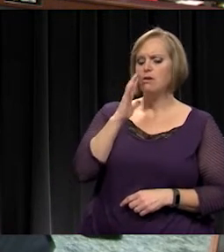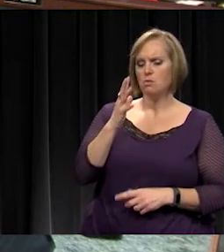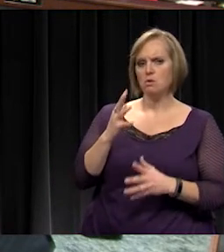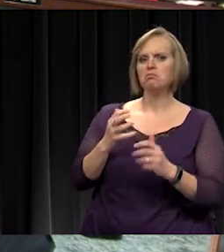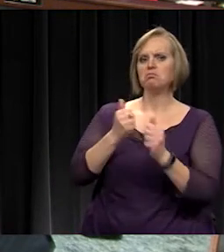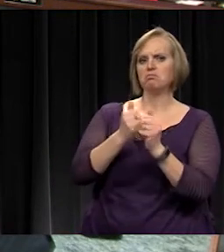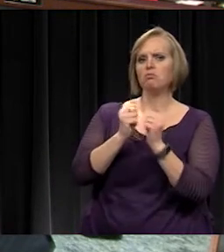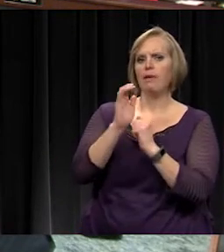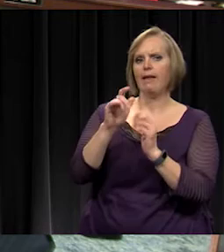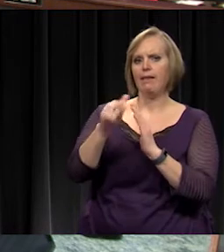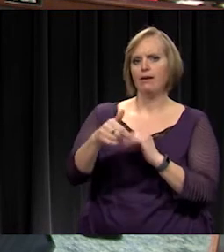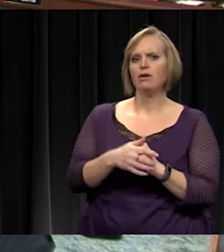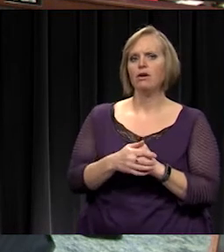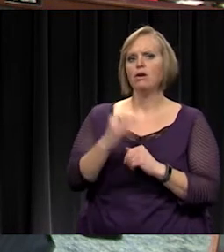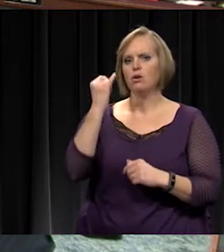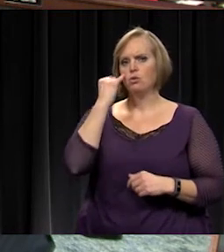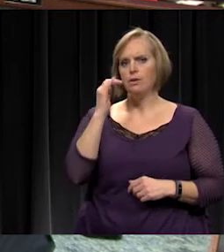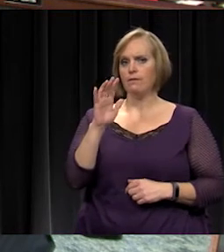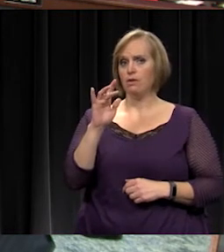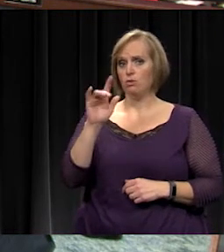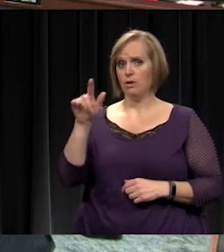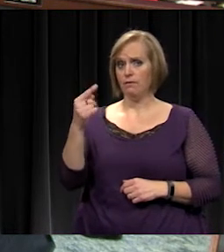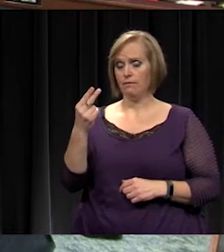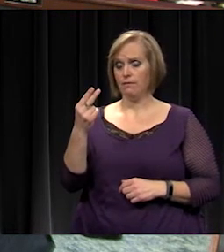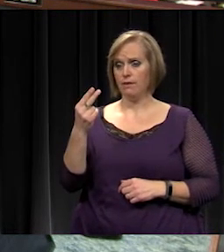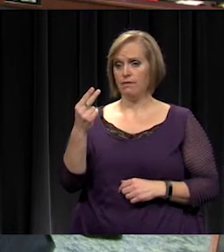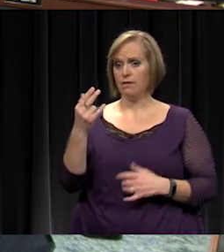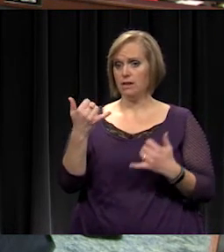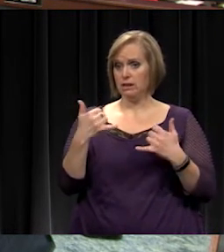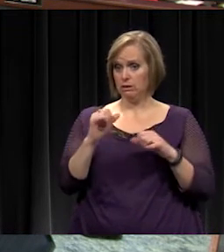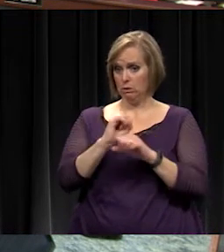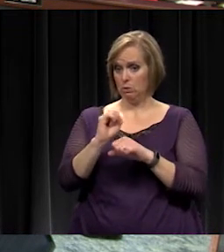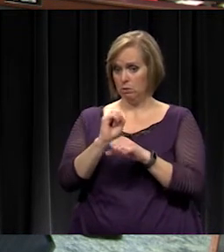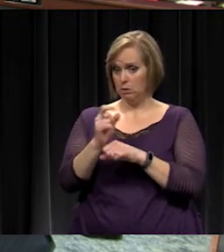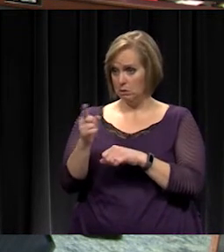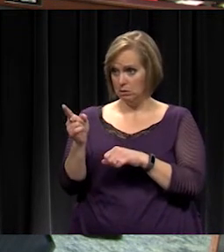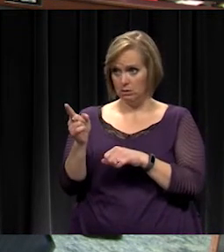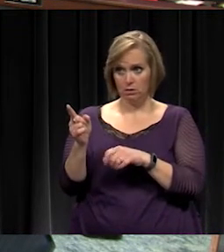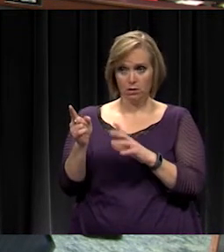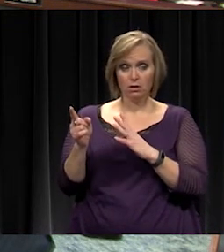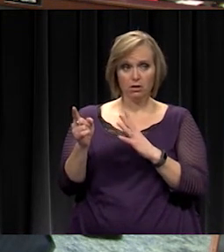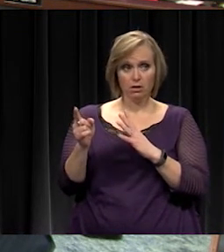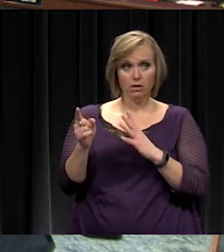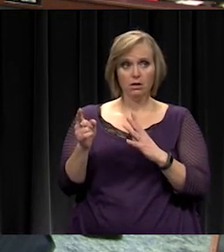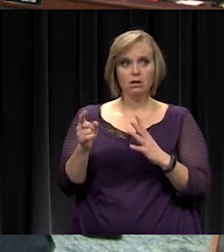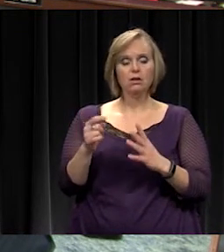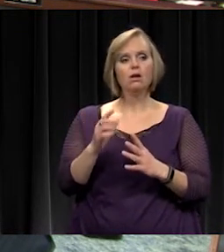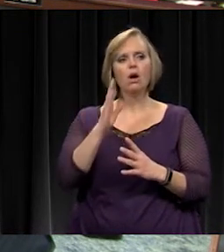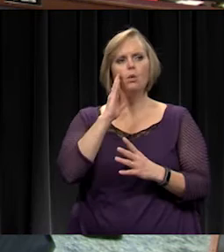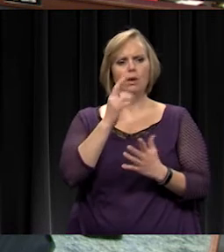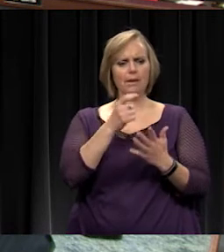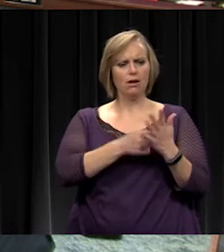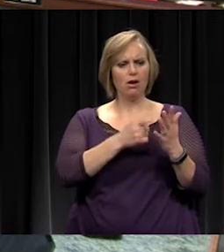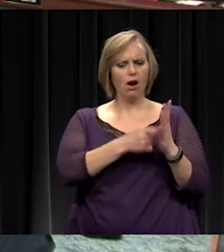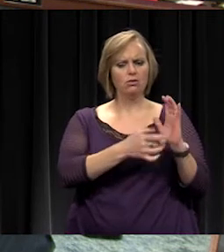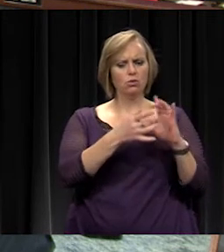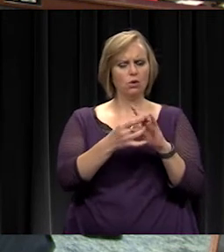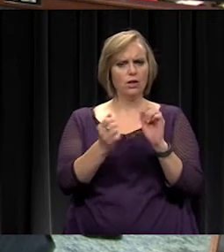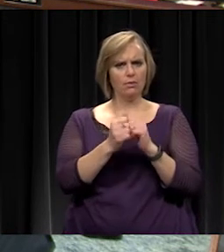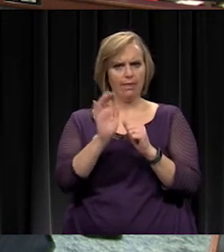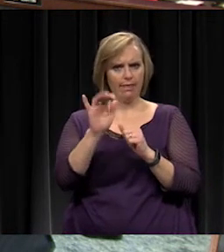that. So if the 25th still works. Works for me. Okay. it'll be cost associated with. Yes, absolutely.